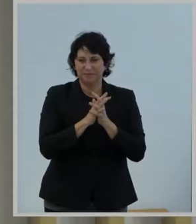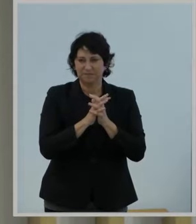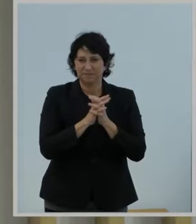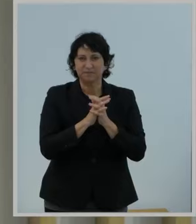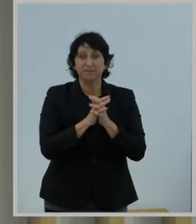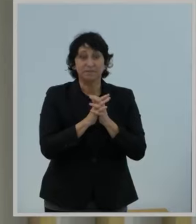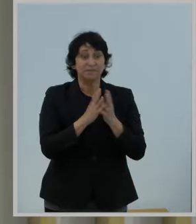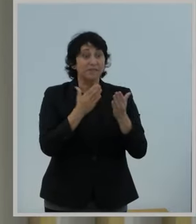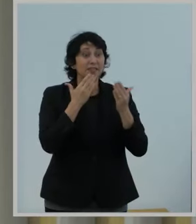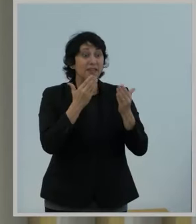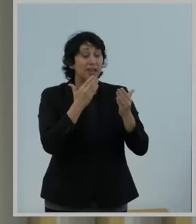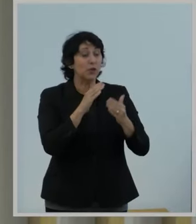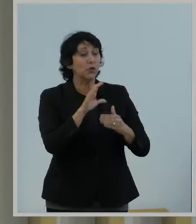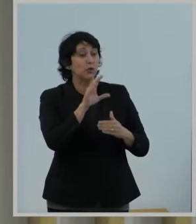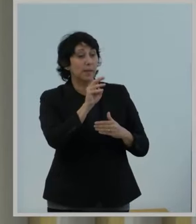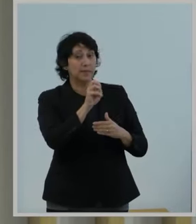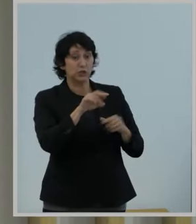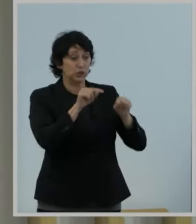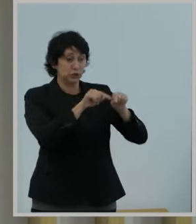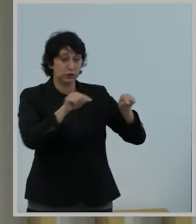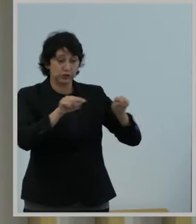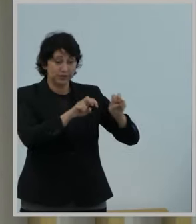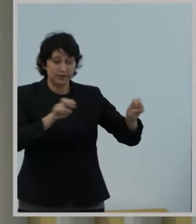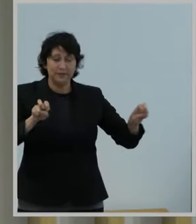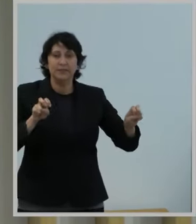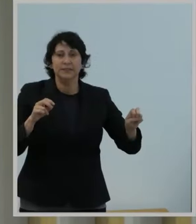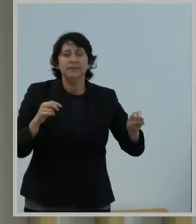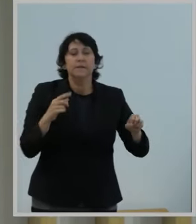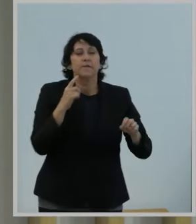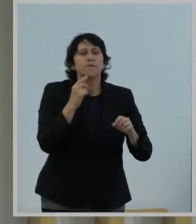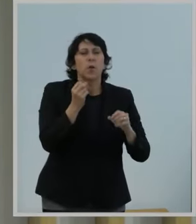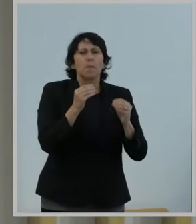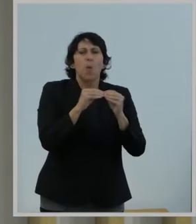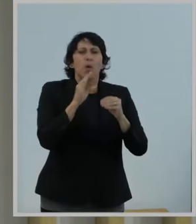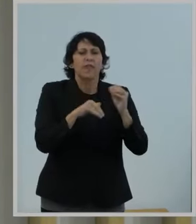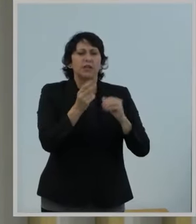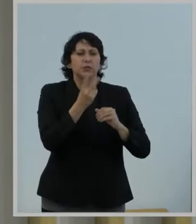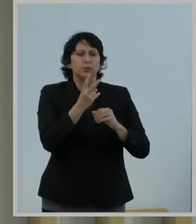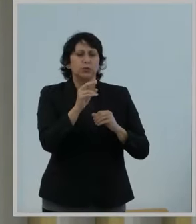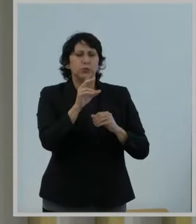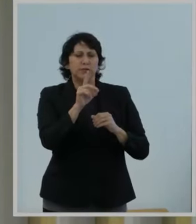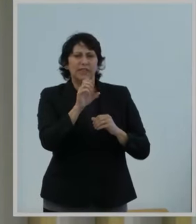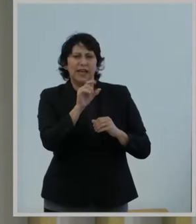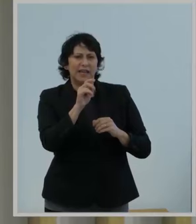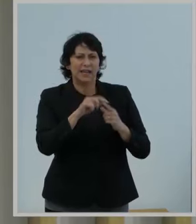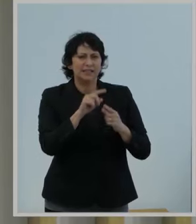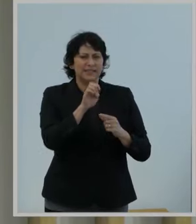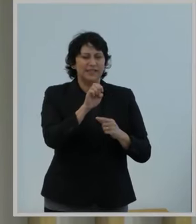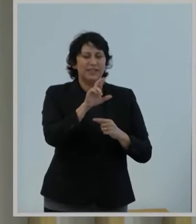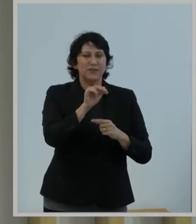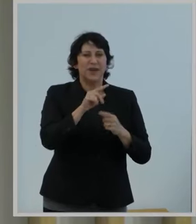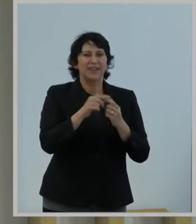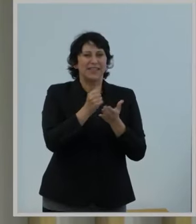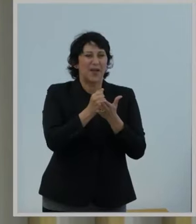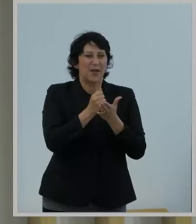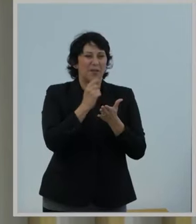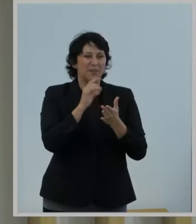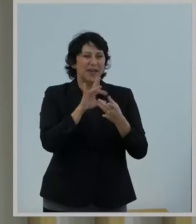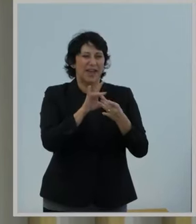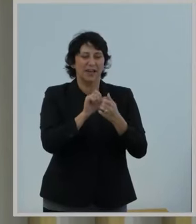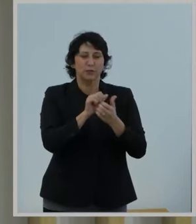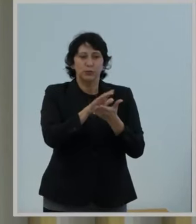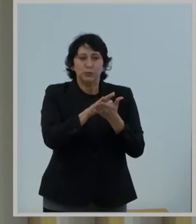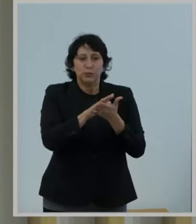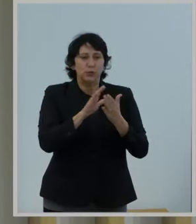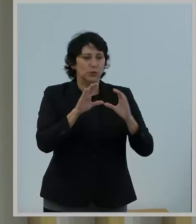Thank you, commissioners. For more than two decades, the E-rate program at the FCC has helped connect school classrooms and libraries